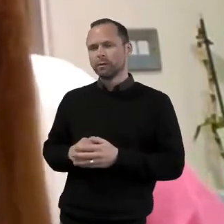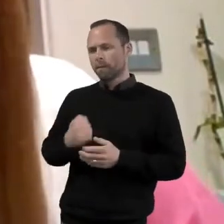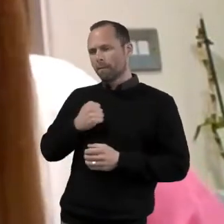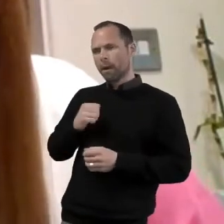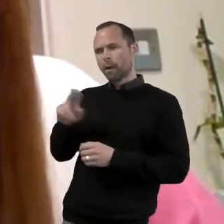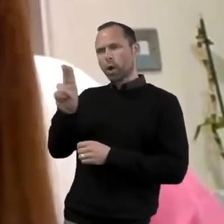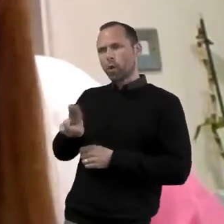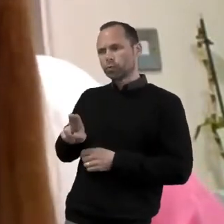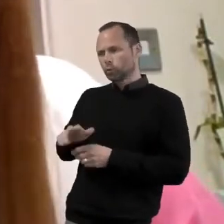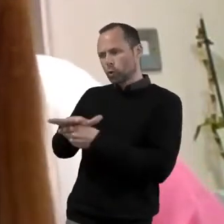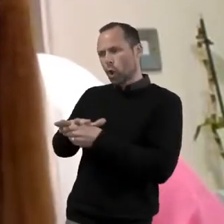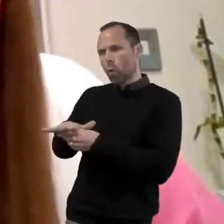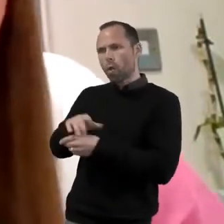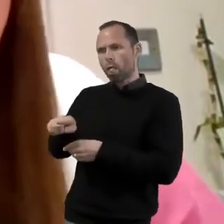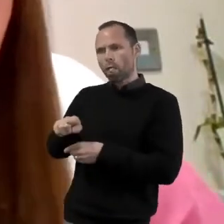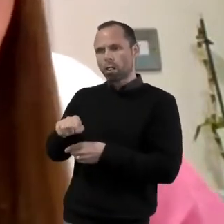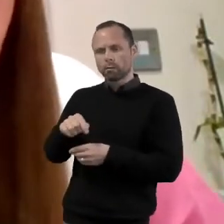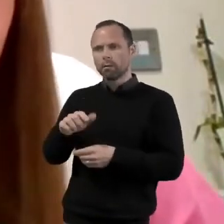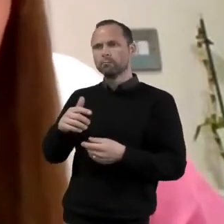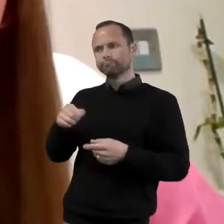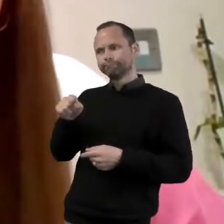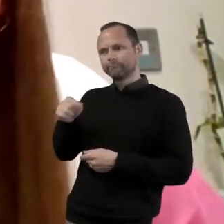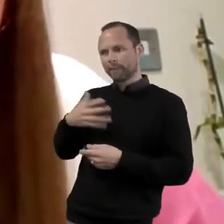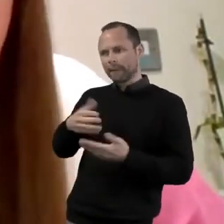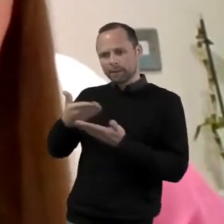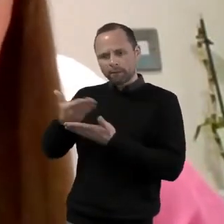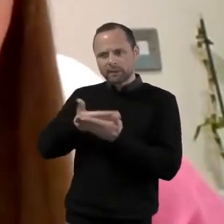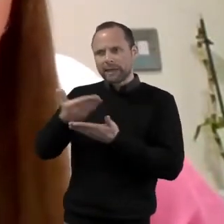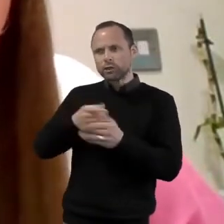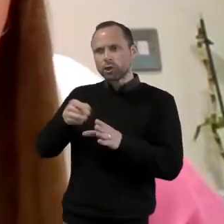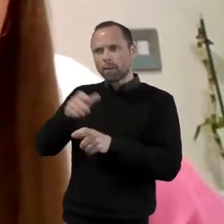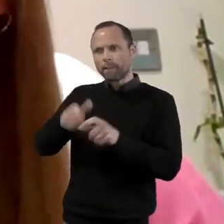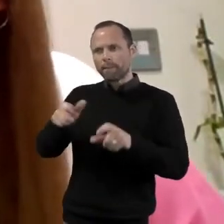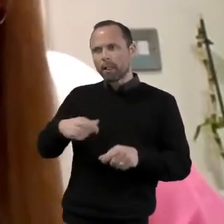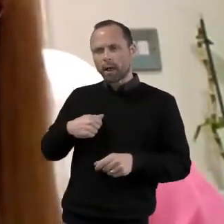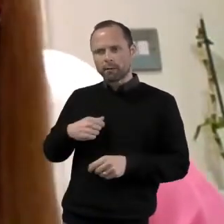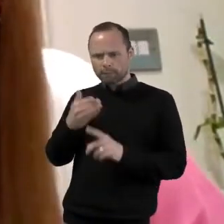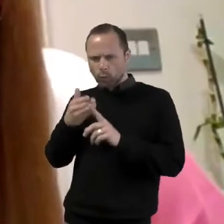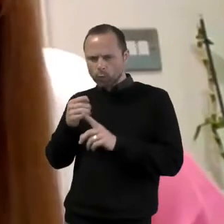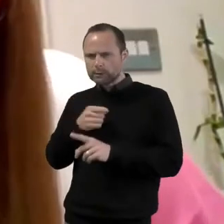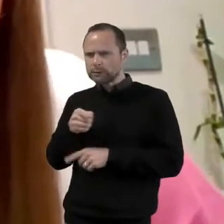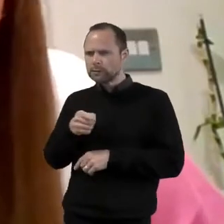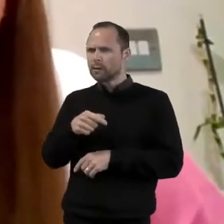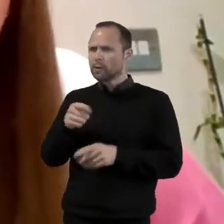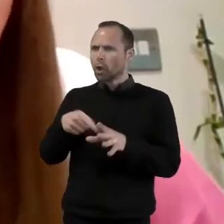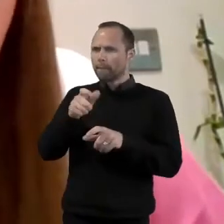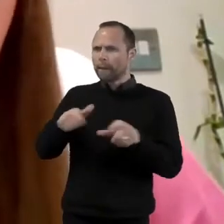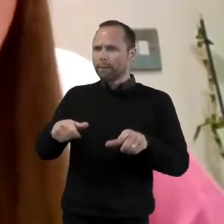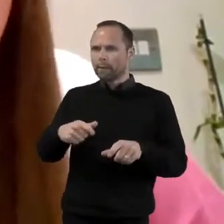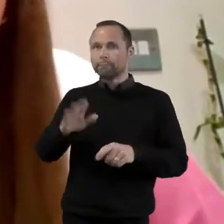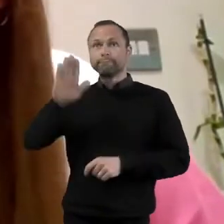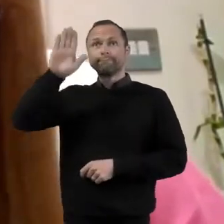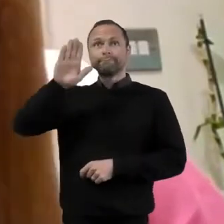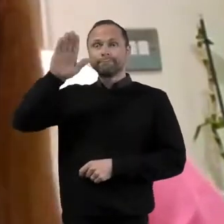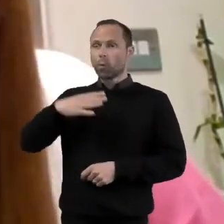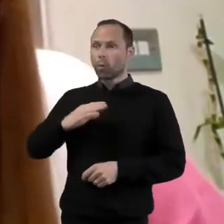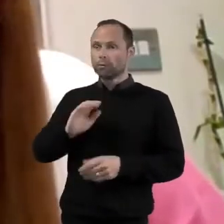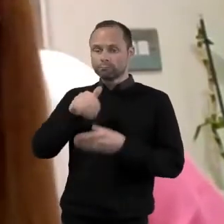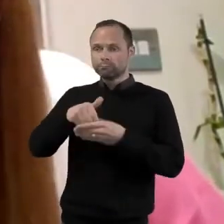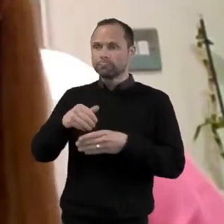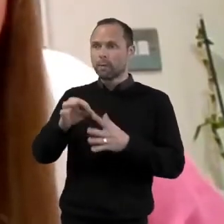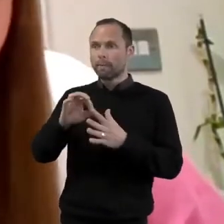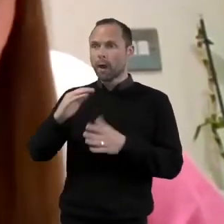conversations with young people, I've really noticed an increase of young people wanting to apply for part time jobs, find their